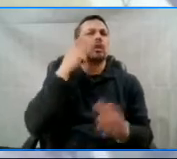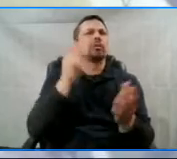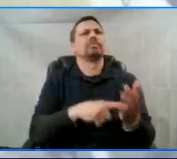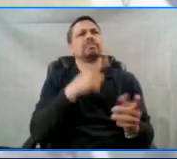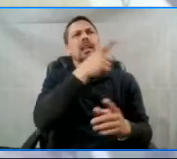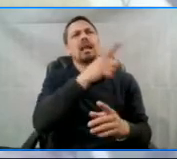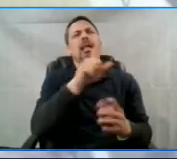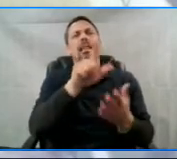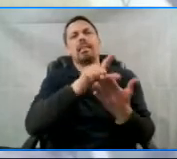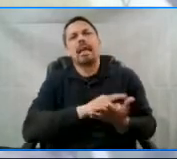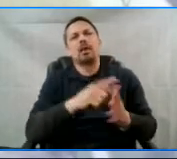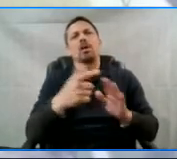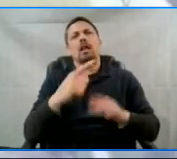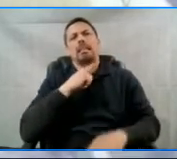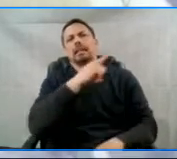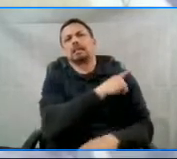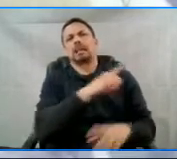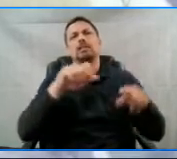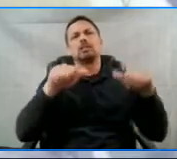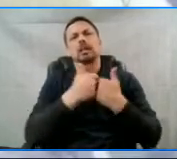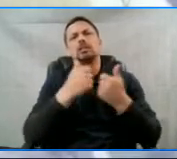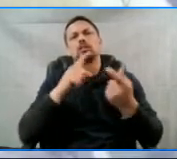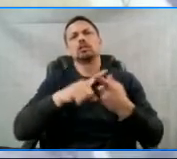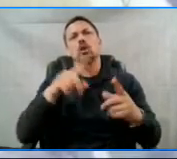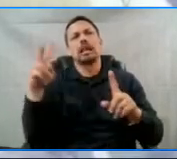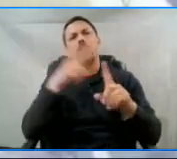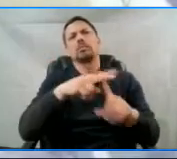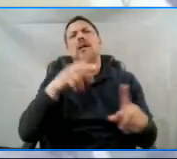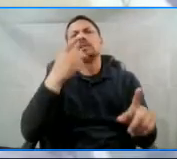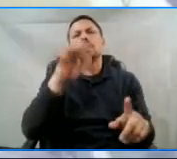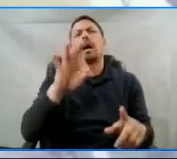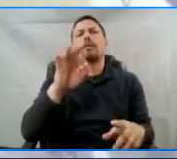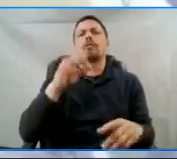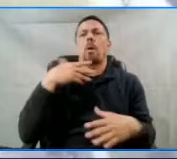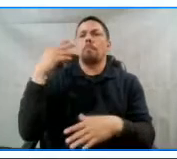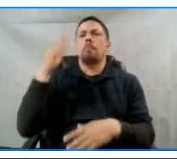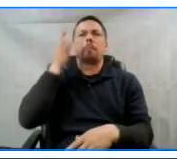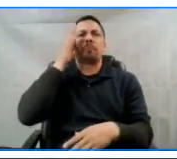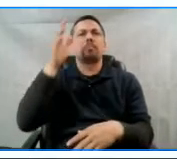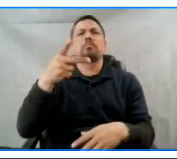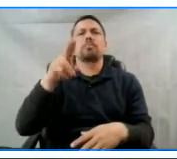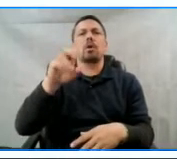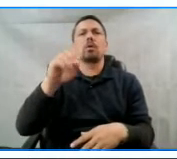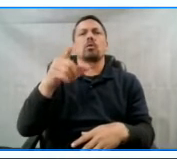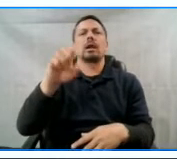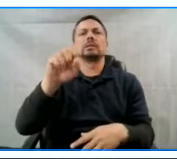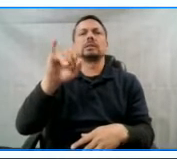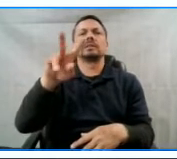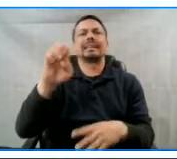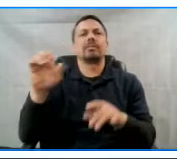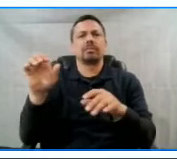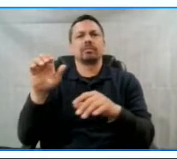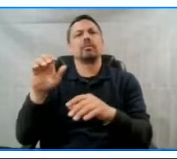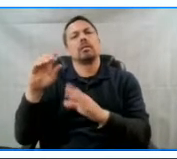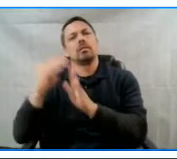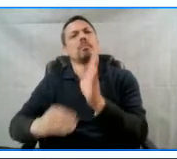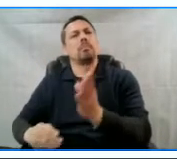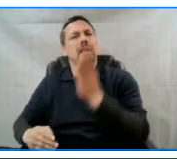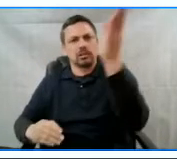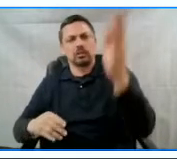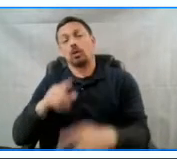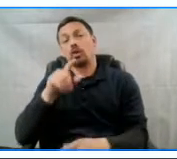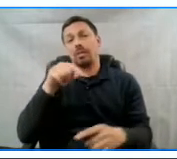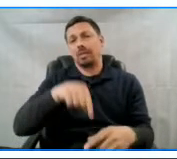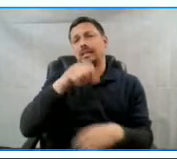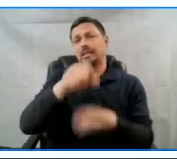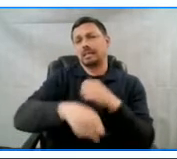legislative challenges to the implementation of progressive measures. This year, 114 ballot measure